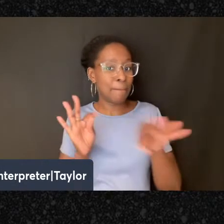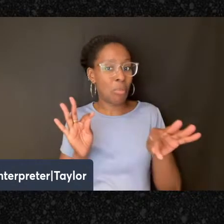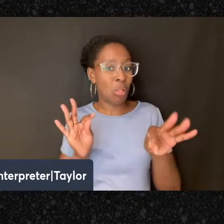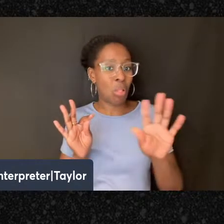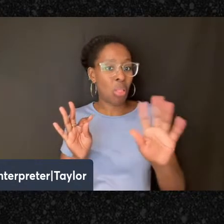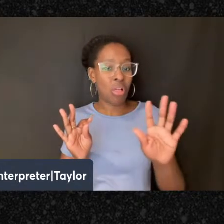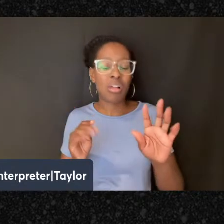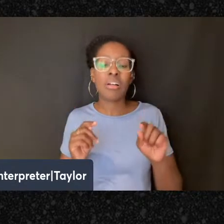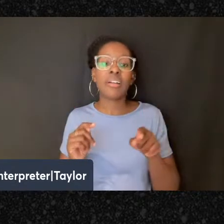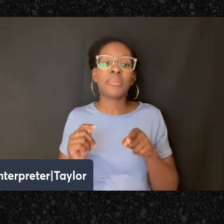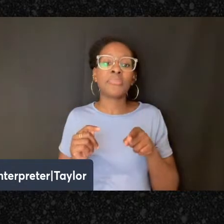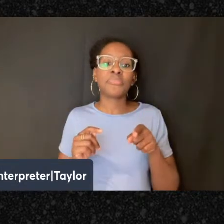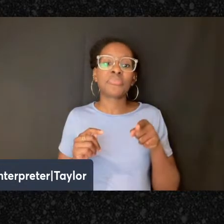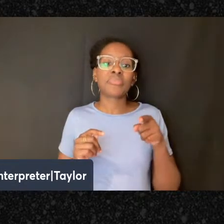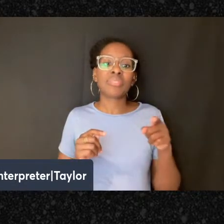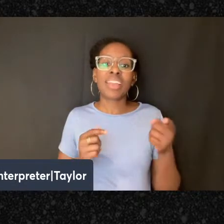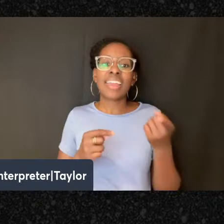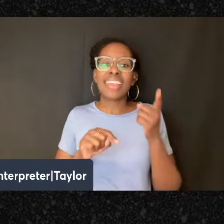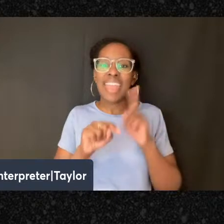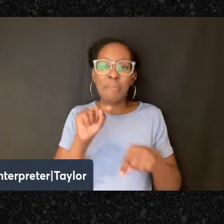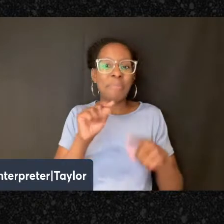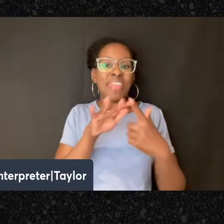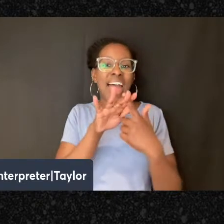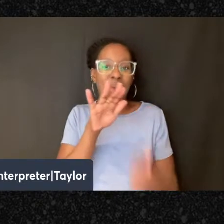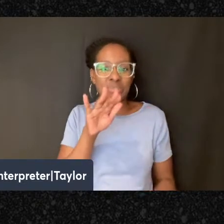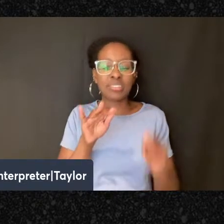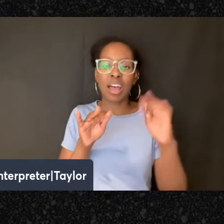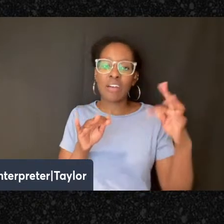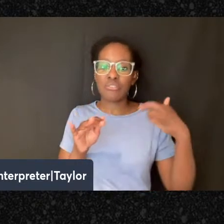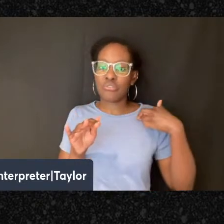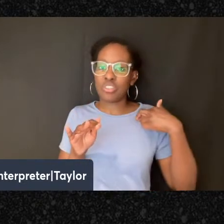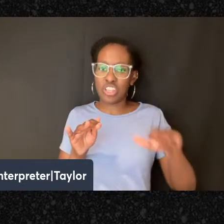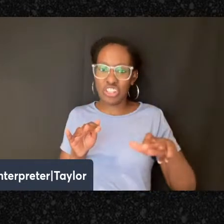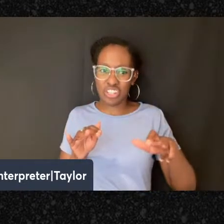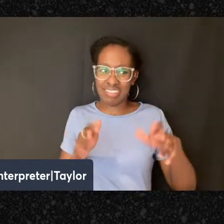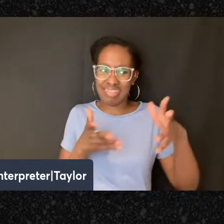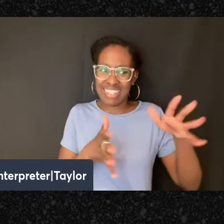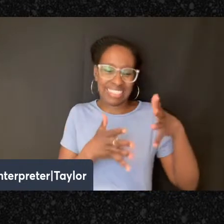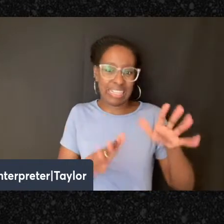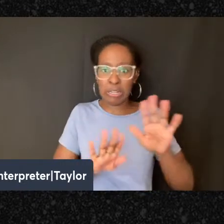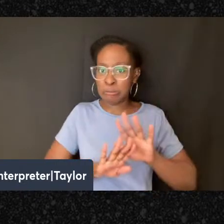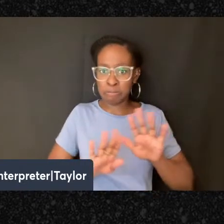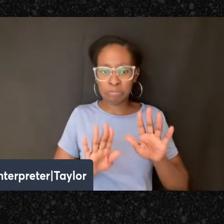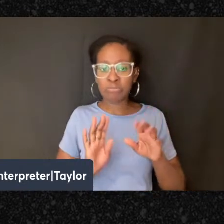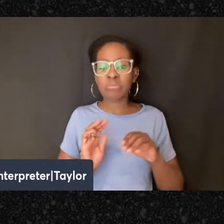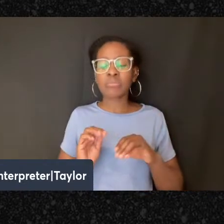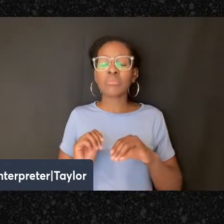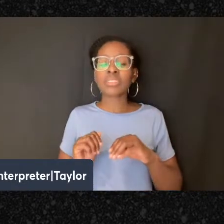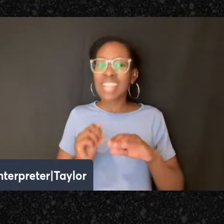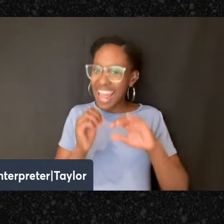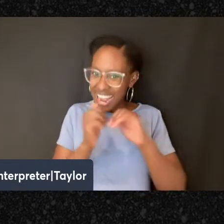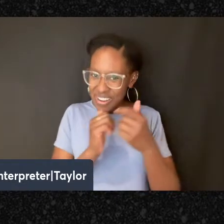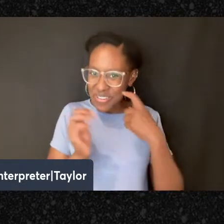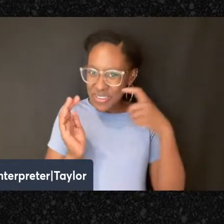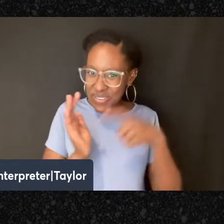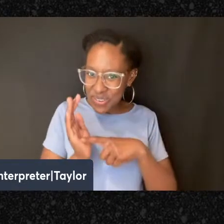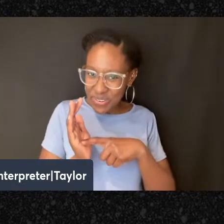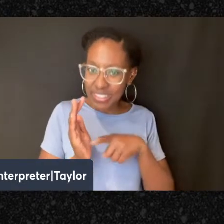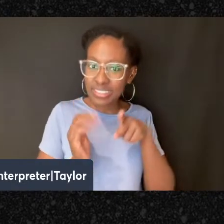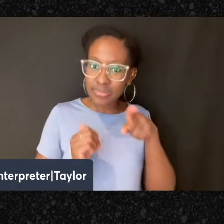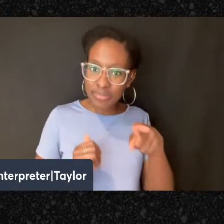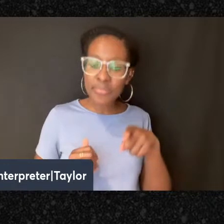be marked as the absence of religion in such an easy way. And one of the ways that you can tell that is that